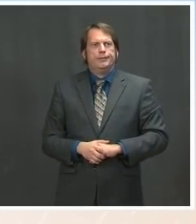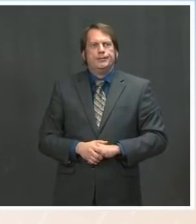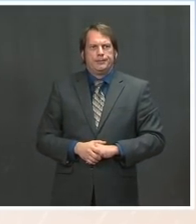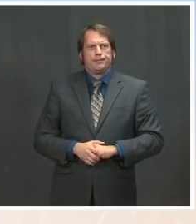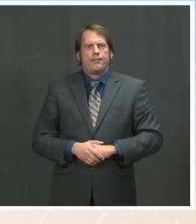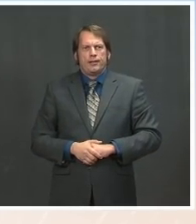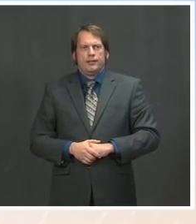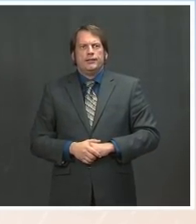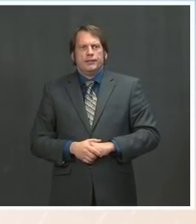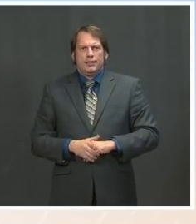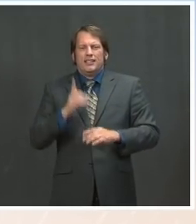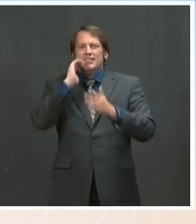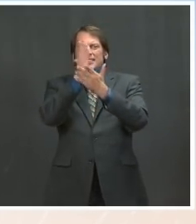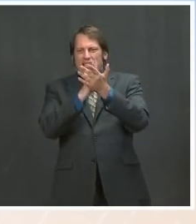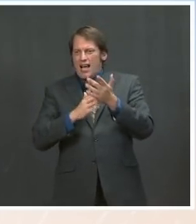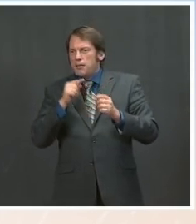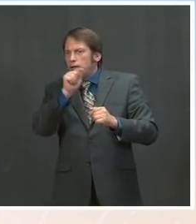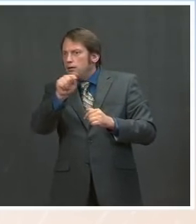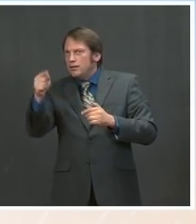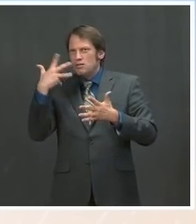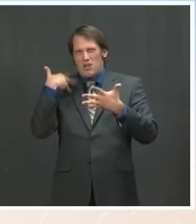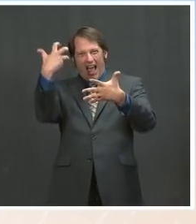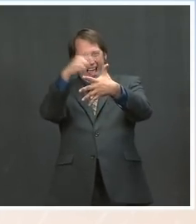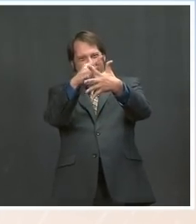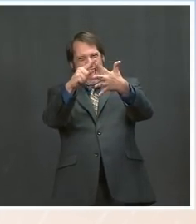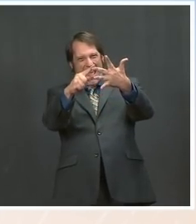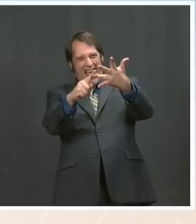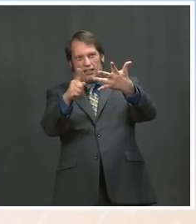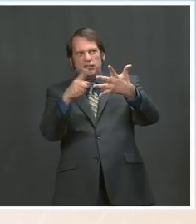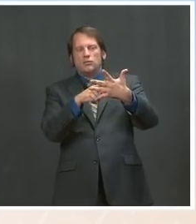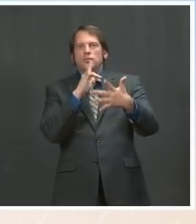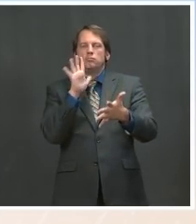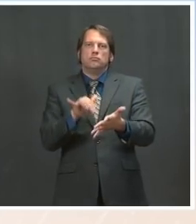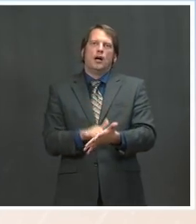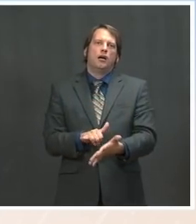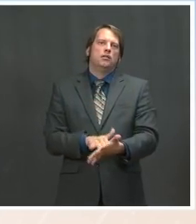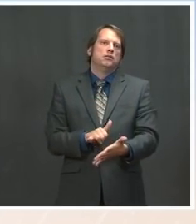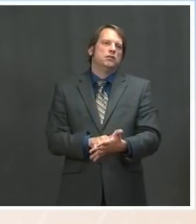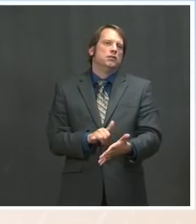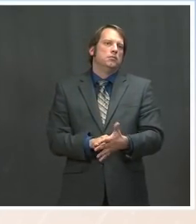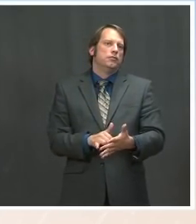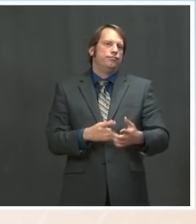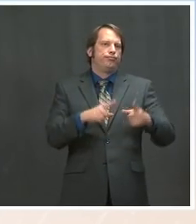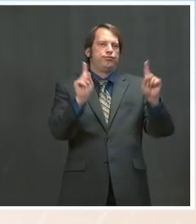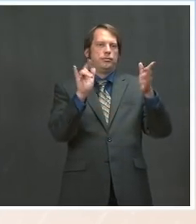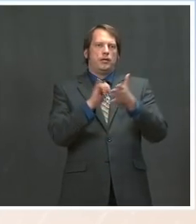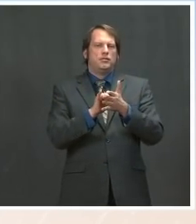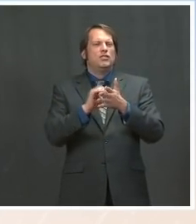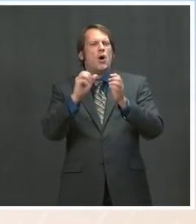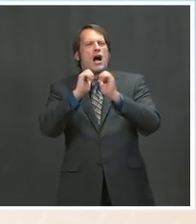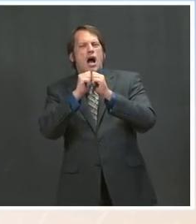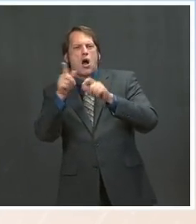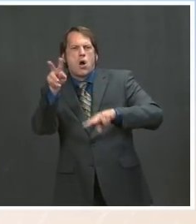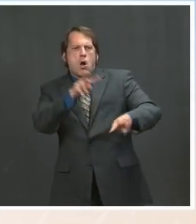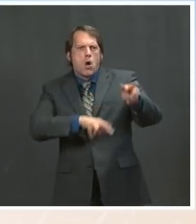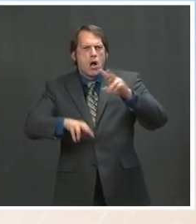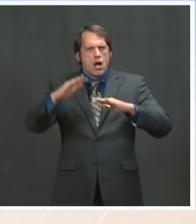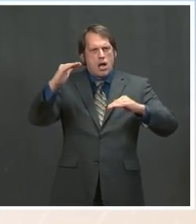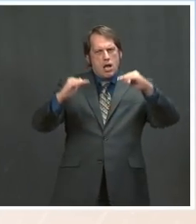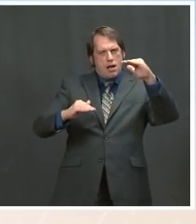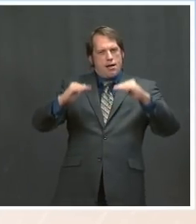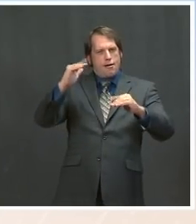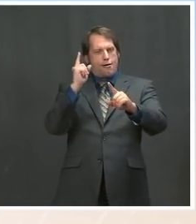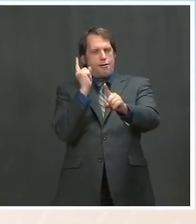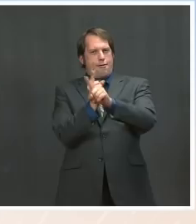and could lead job losses in the next 10 years? How is the President looking to strike that balance? Well, the President believes that